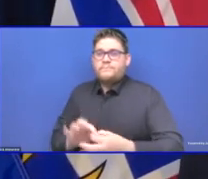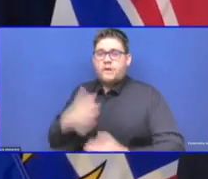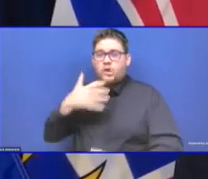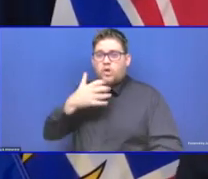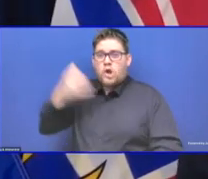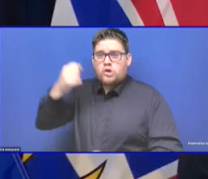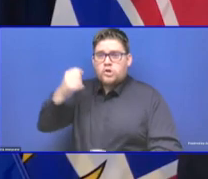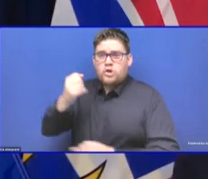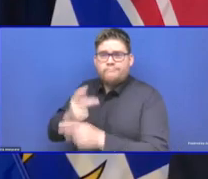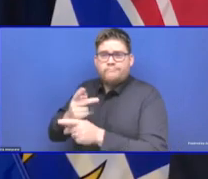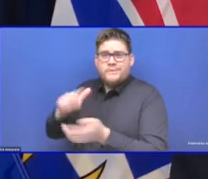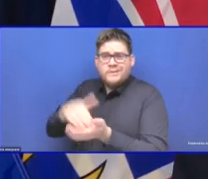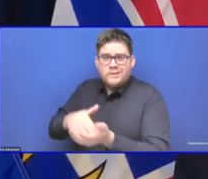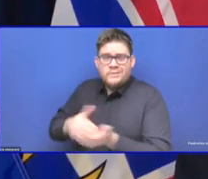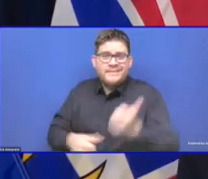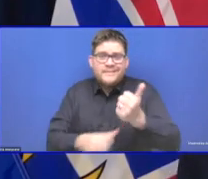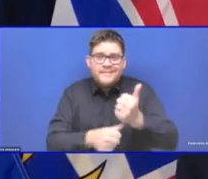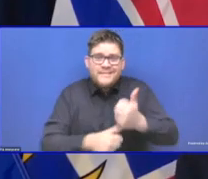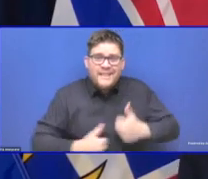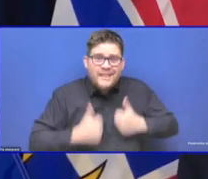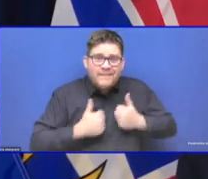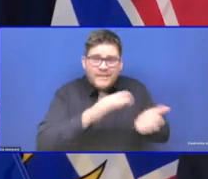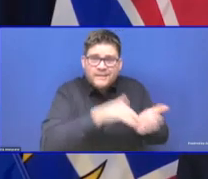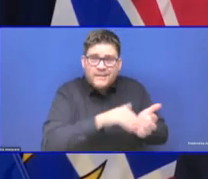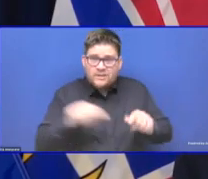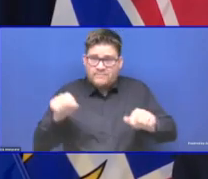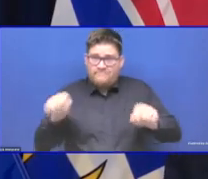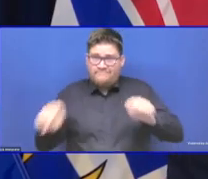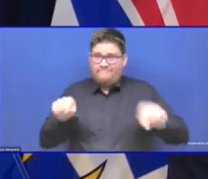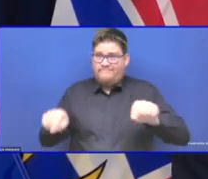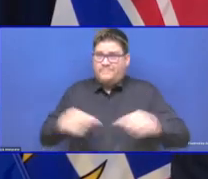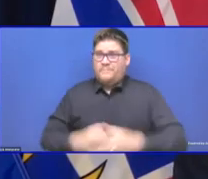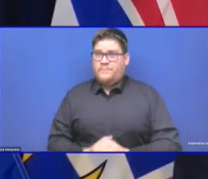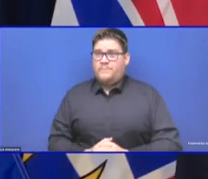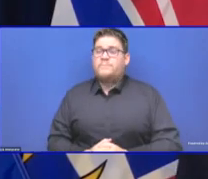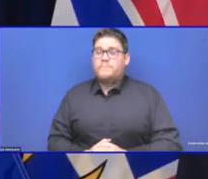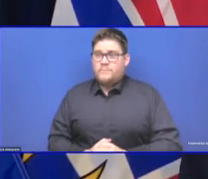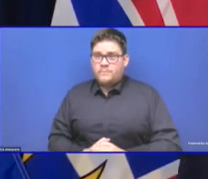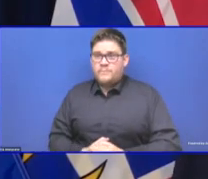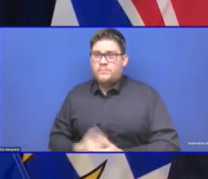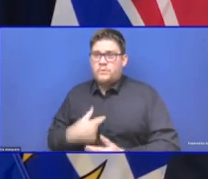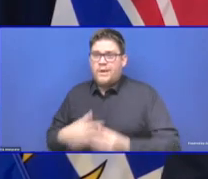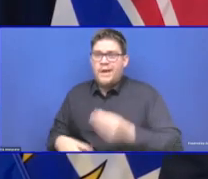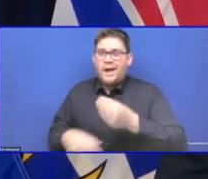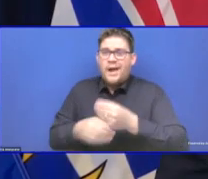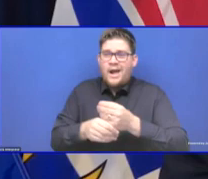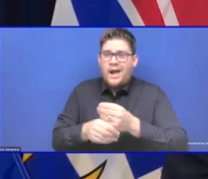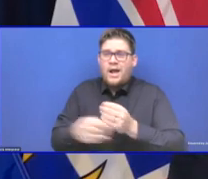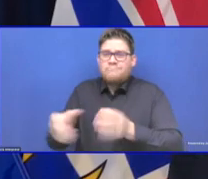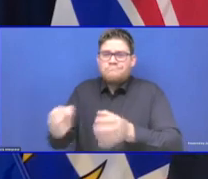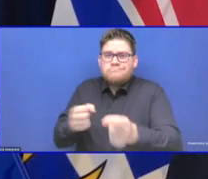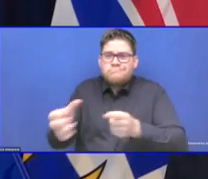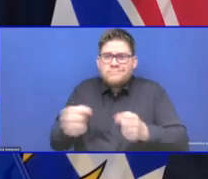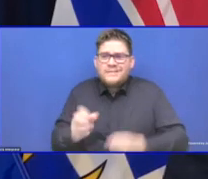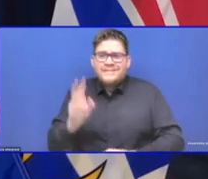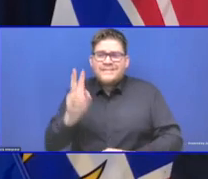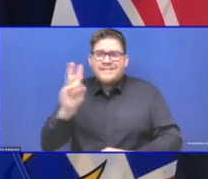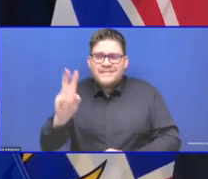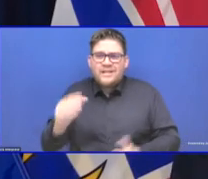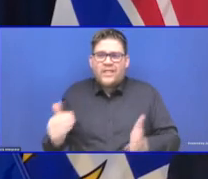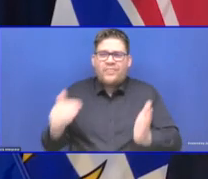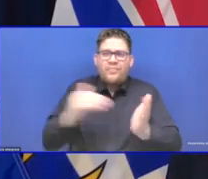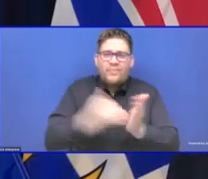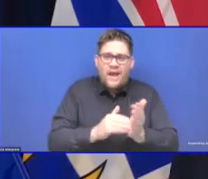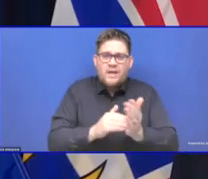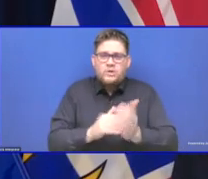,000 people we've added to the care teams in the last year across the programs we've introduced to in terms of infection control